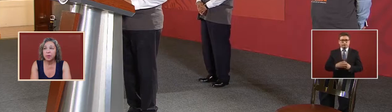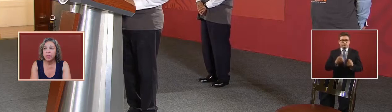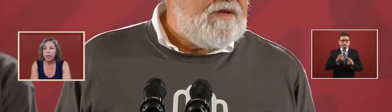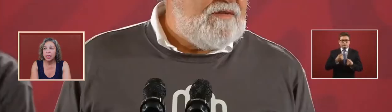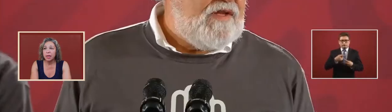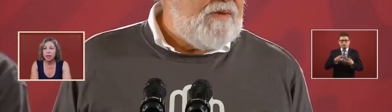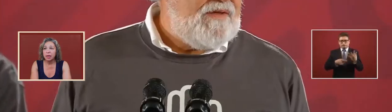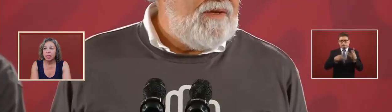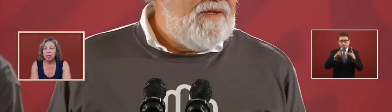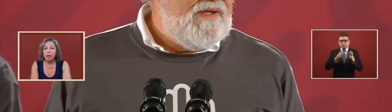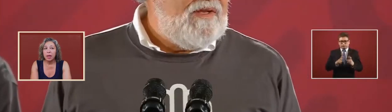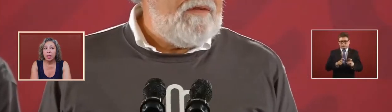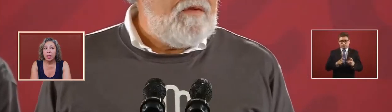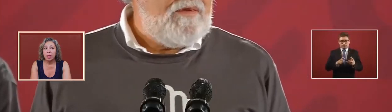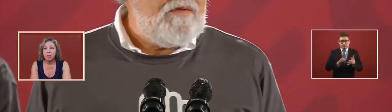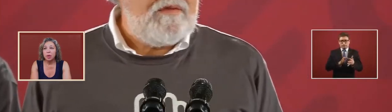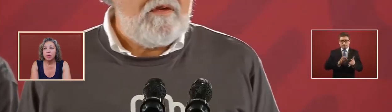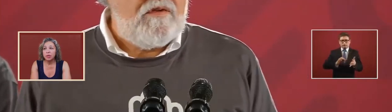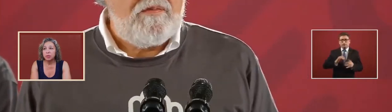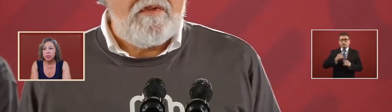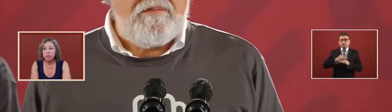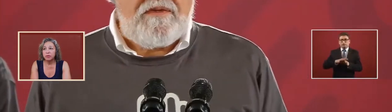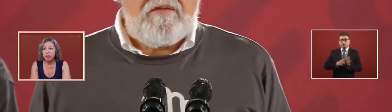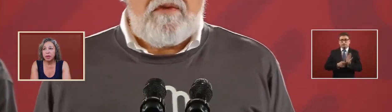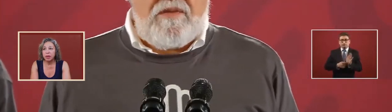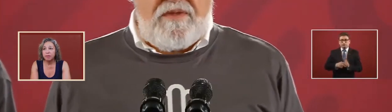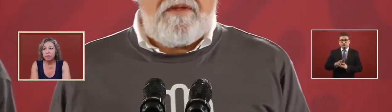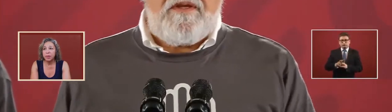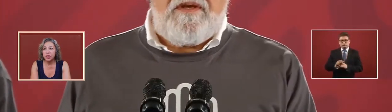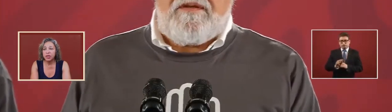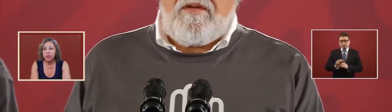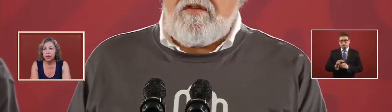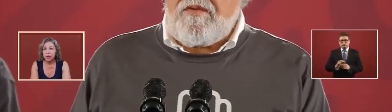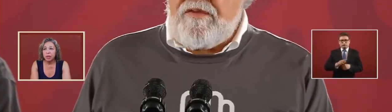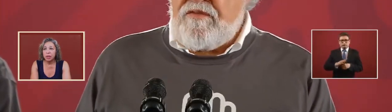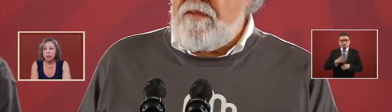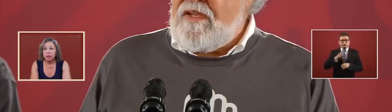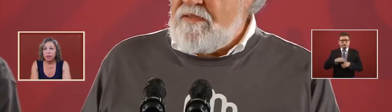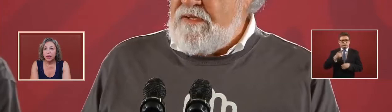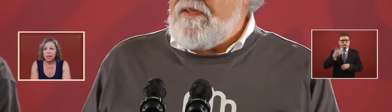from the beginning and we're going to reserve the information